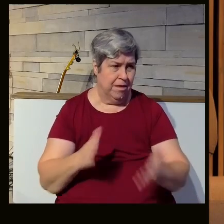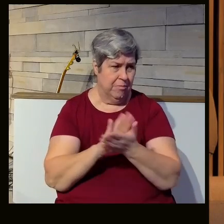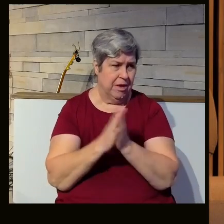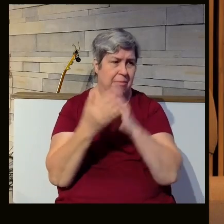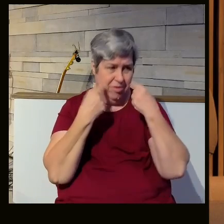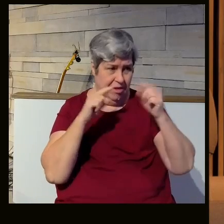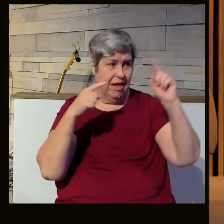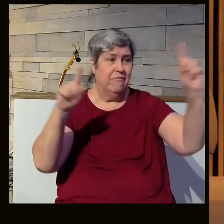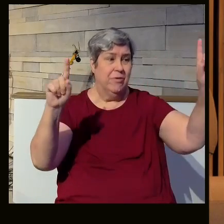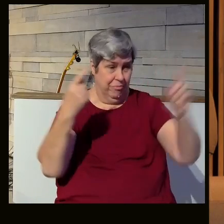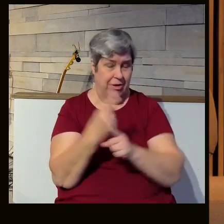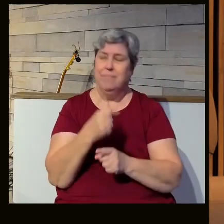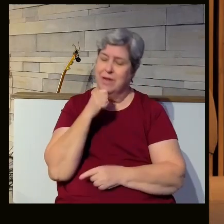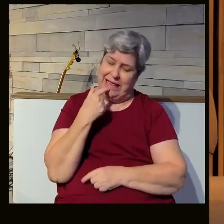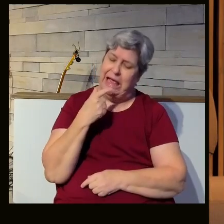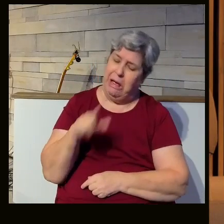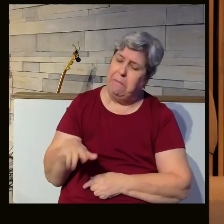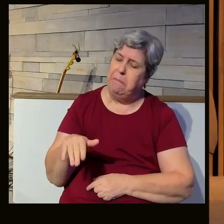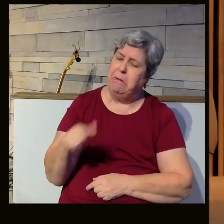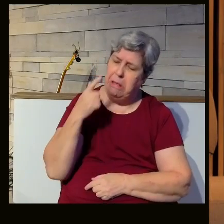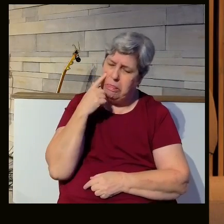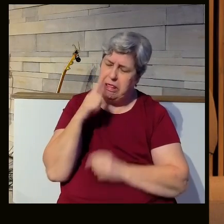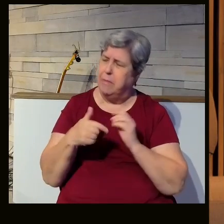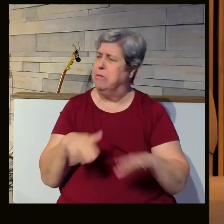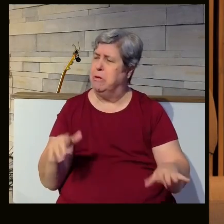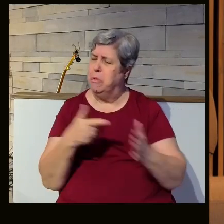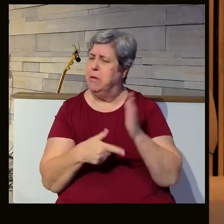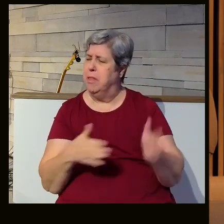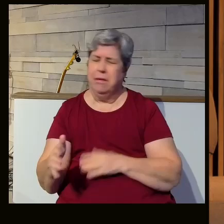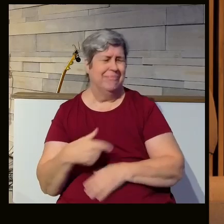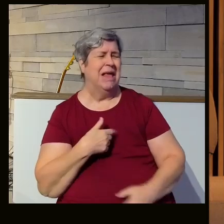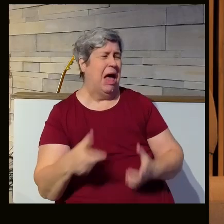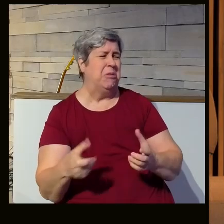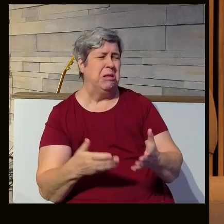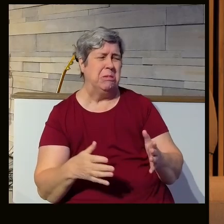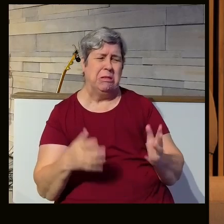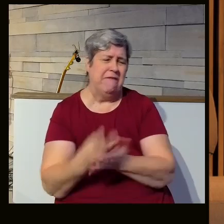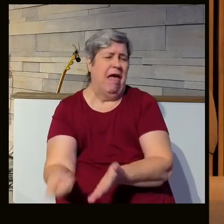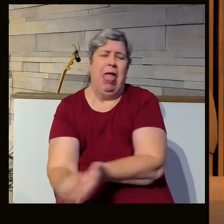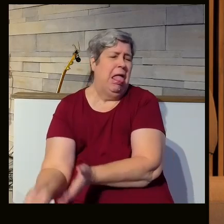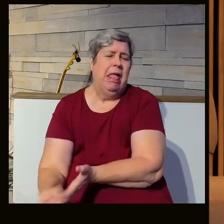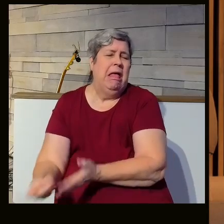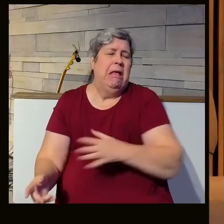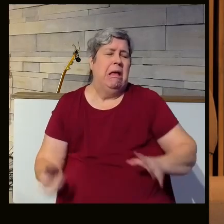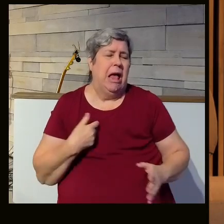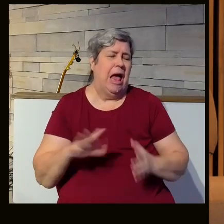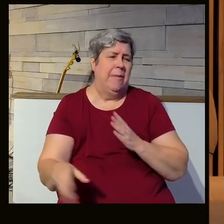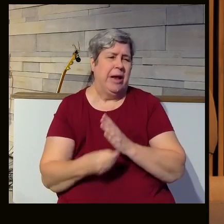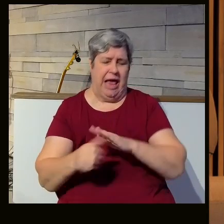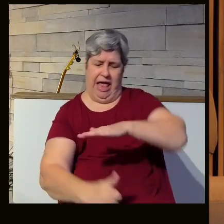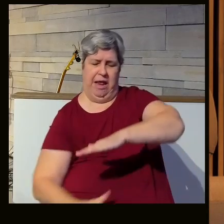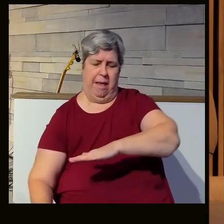successful, right? I mean, we don't sit there and go, well, what do you think about children? What do you have planned for them? I want them to be unsuccessful. I'm going to add a